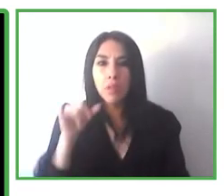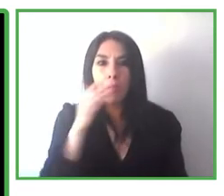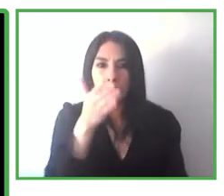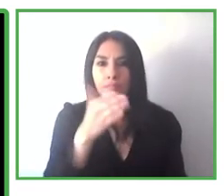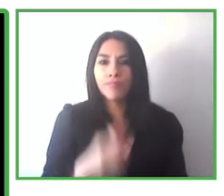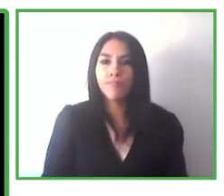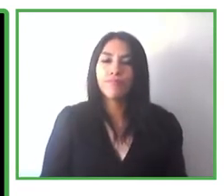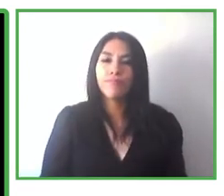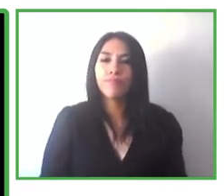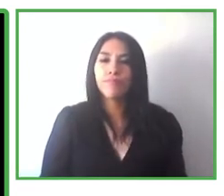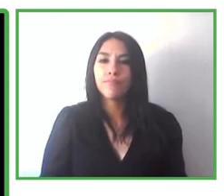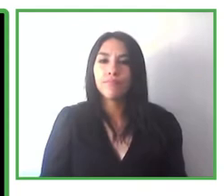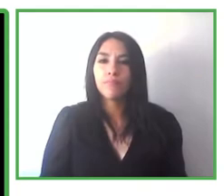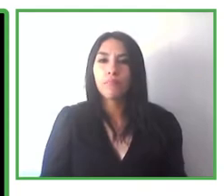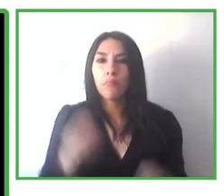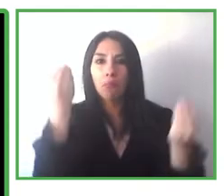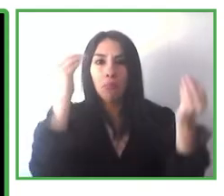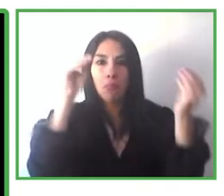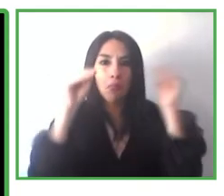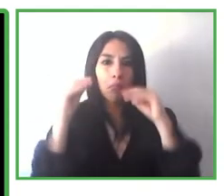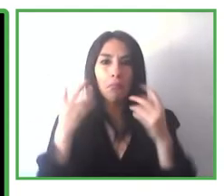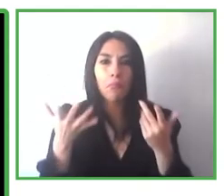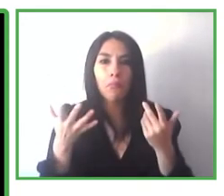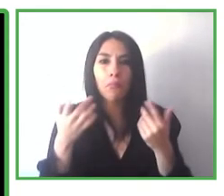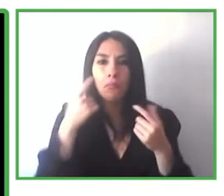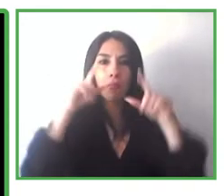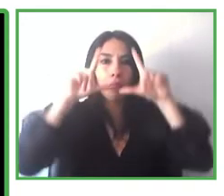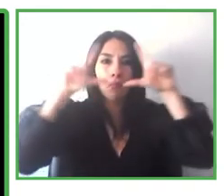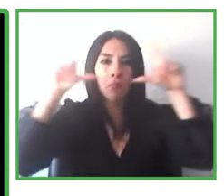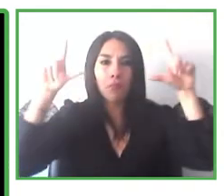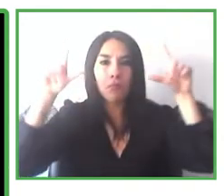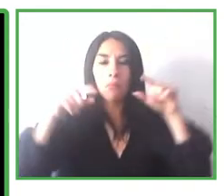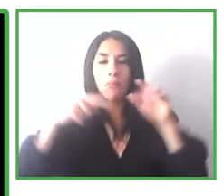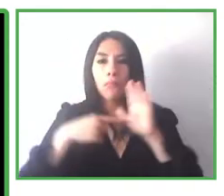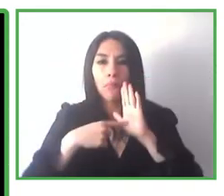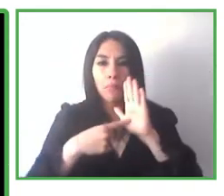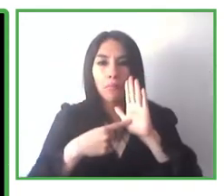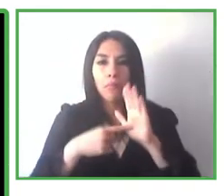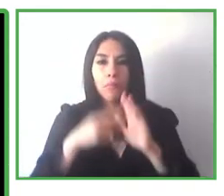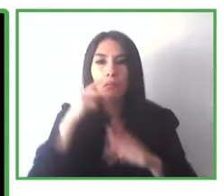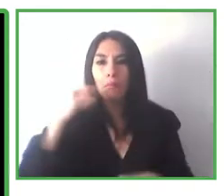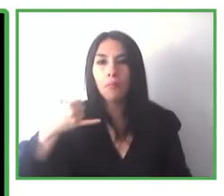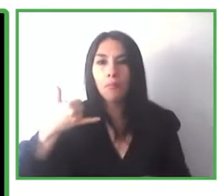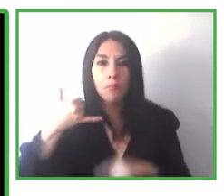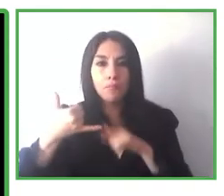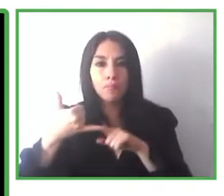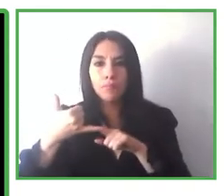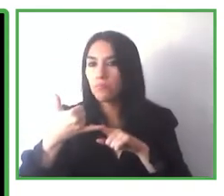can get around with autonomy. The Oscars